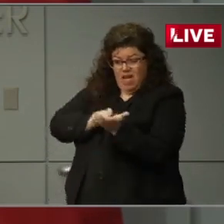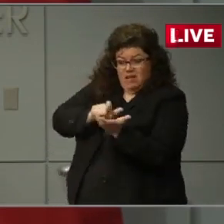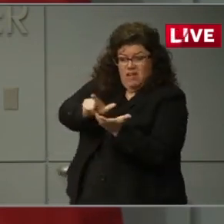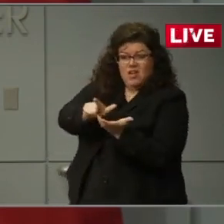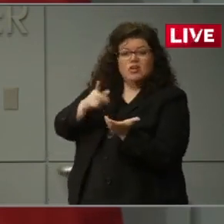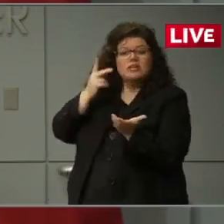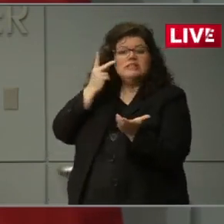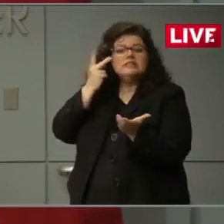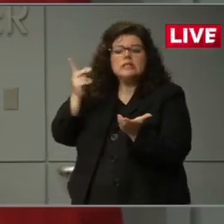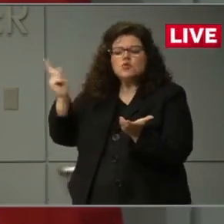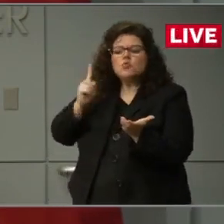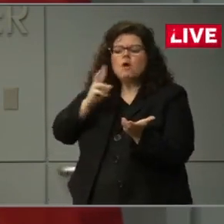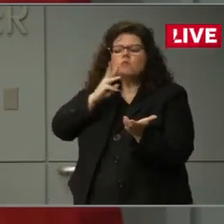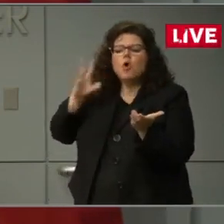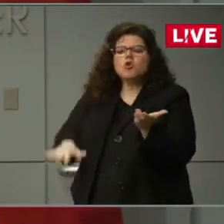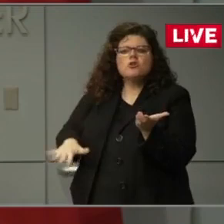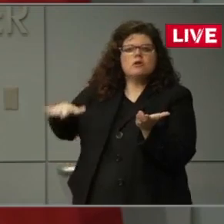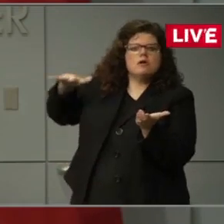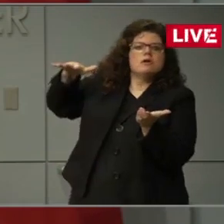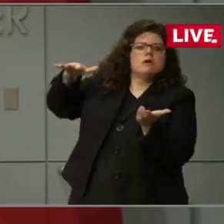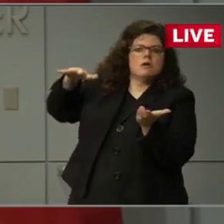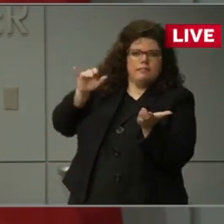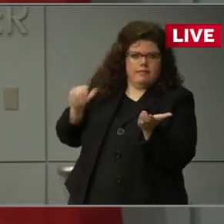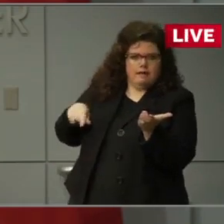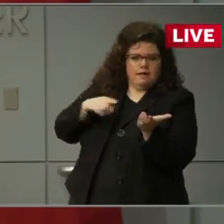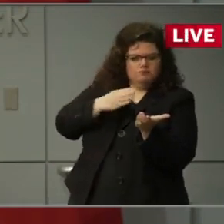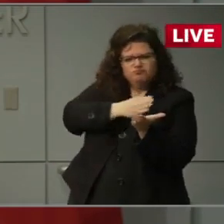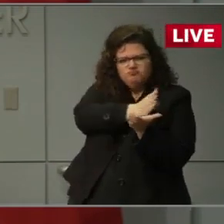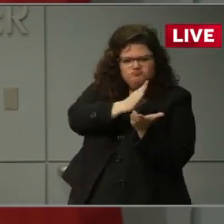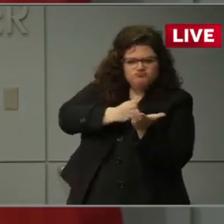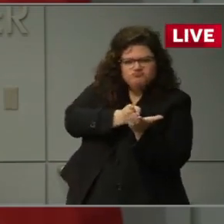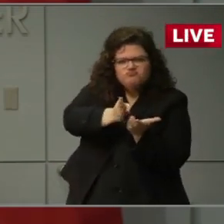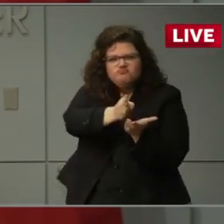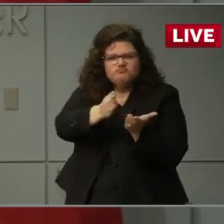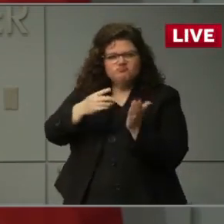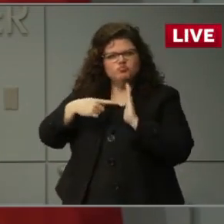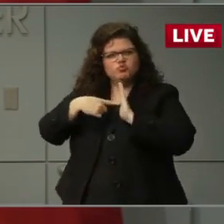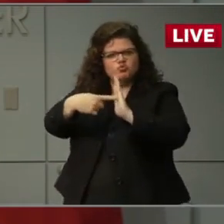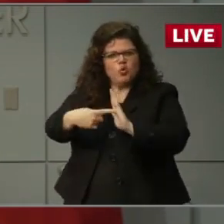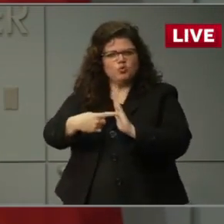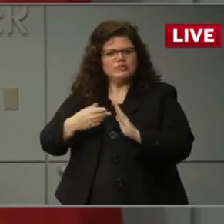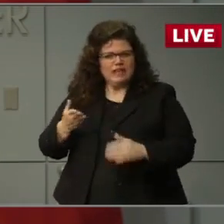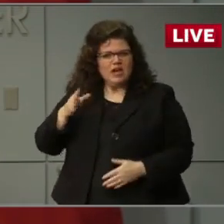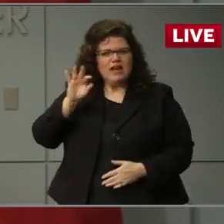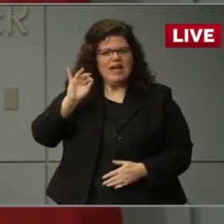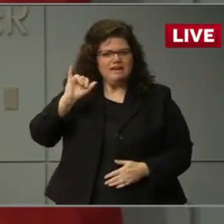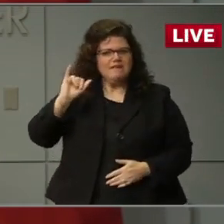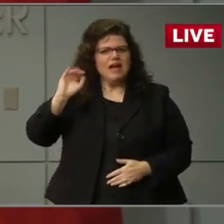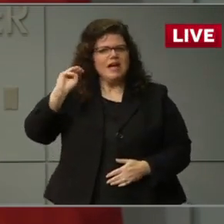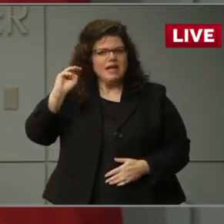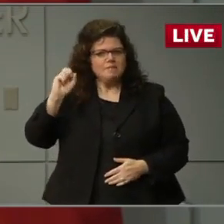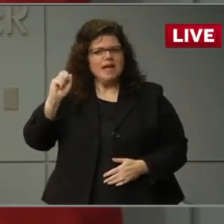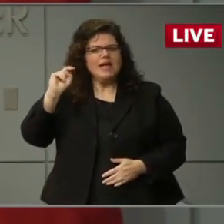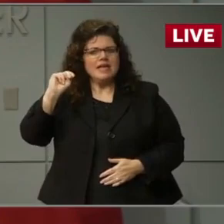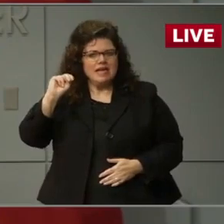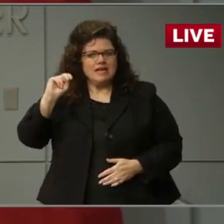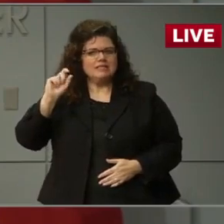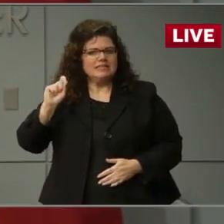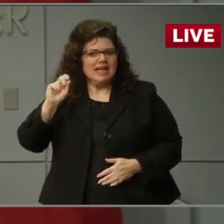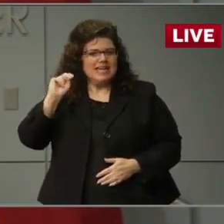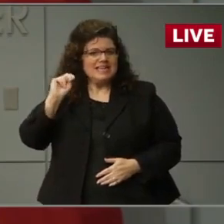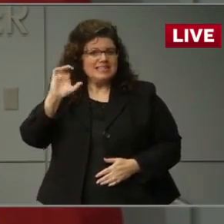.nc.gov, that's F-I-M-A-N.nc